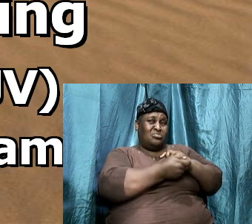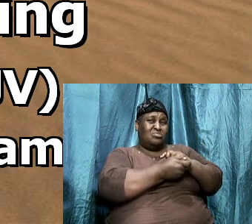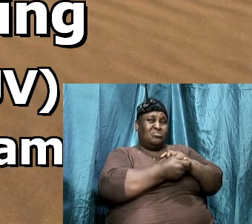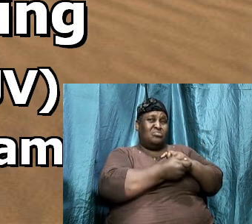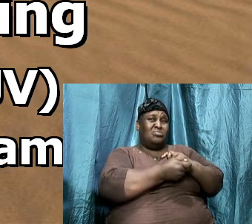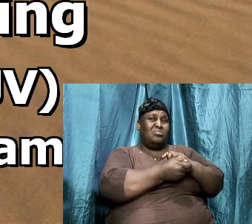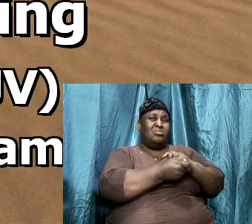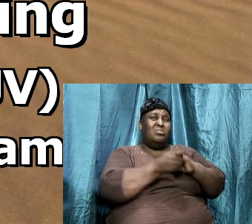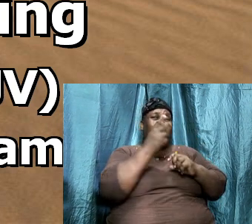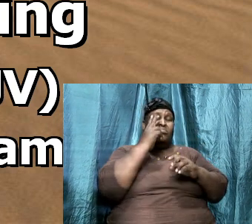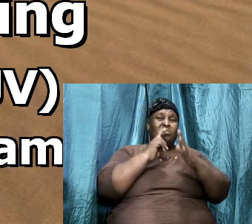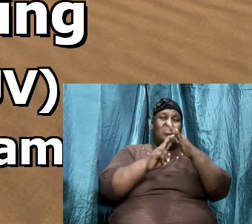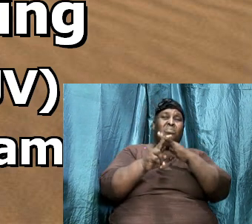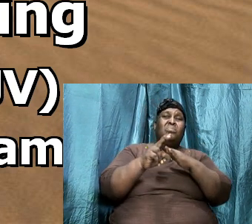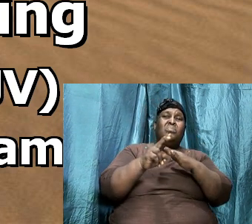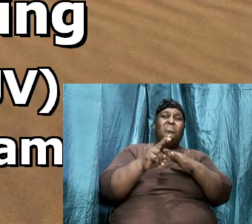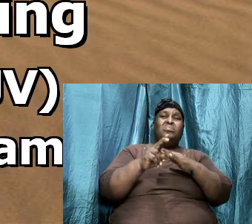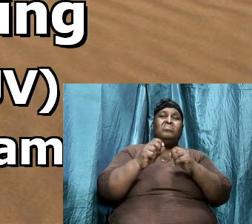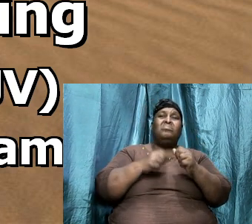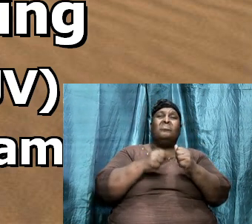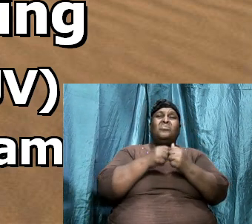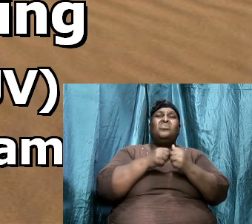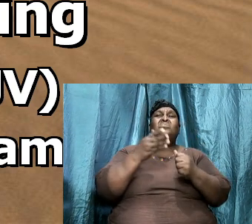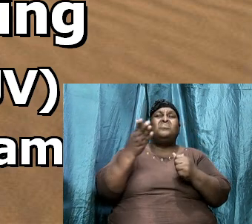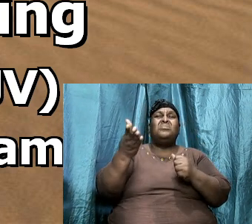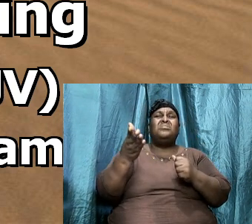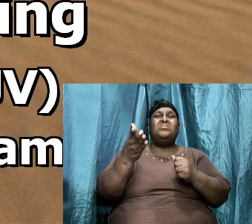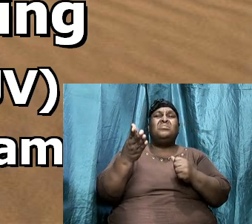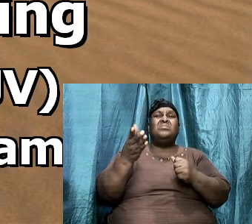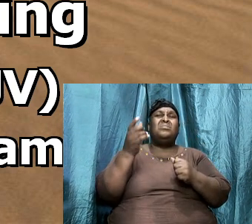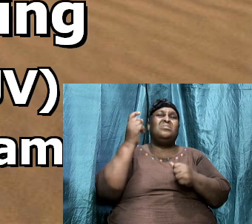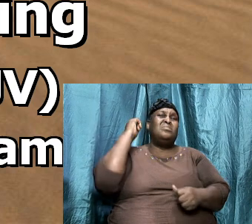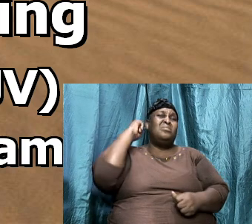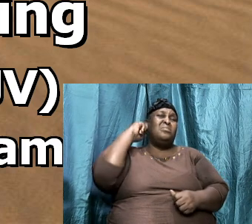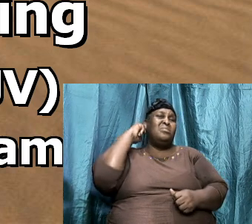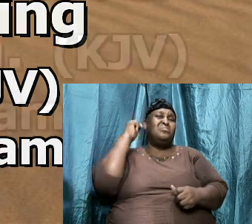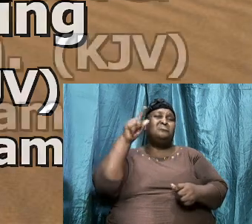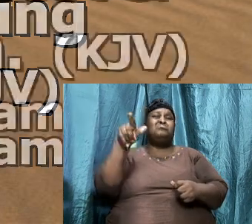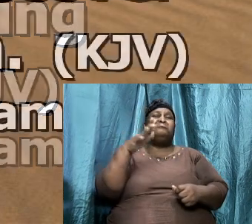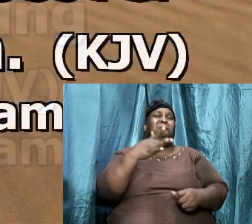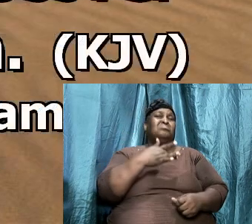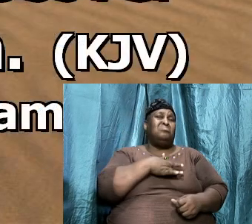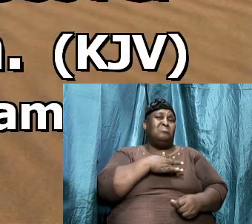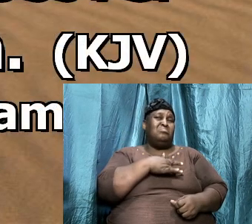behold I am with thee according to thy heart